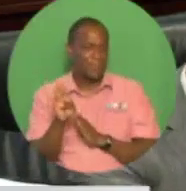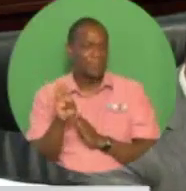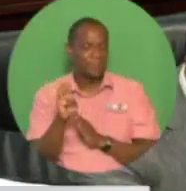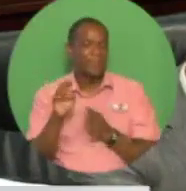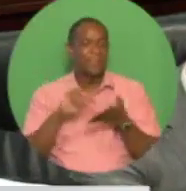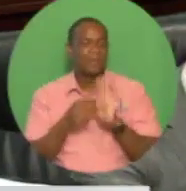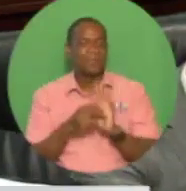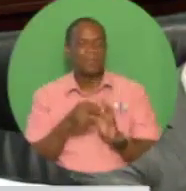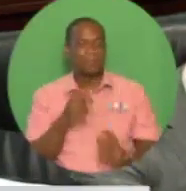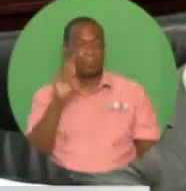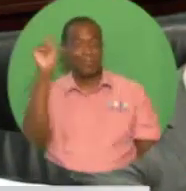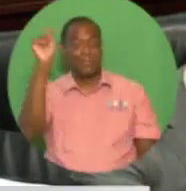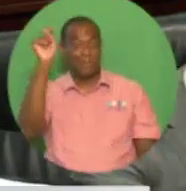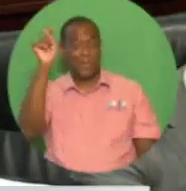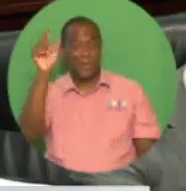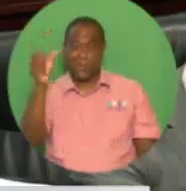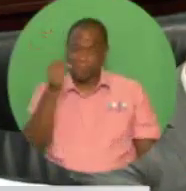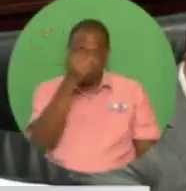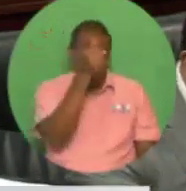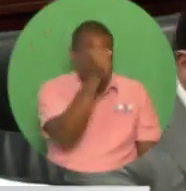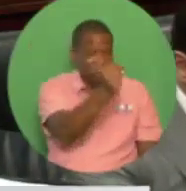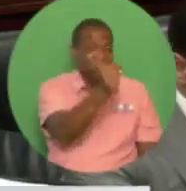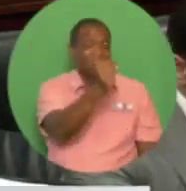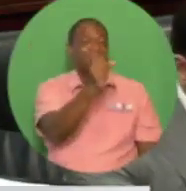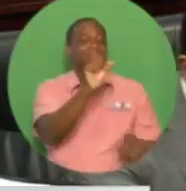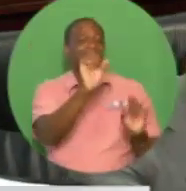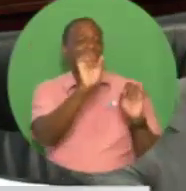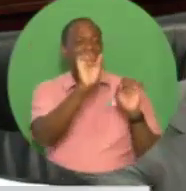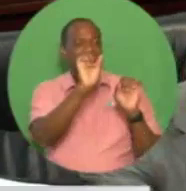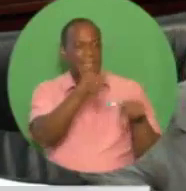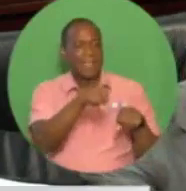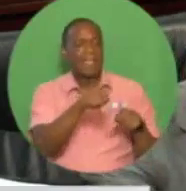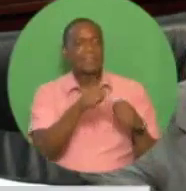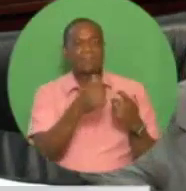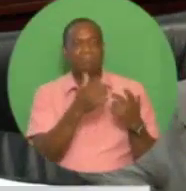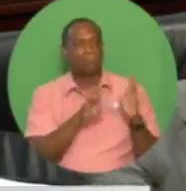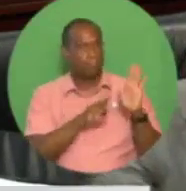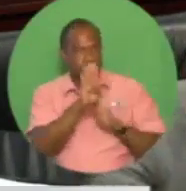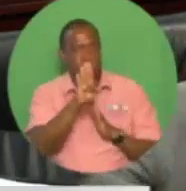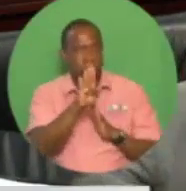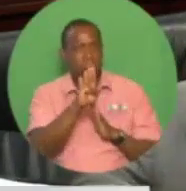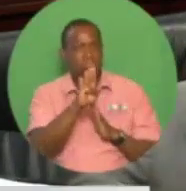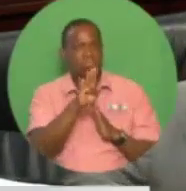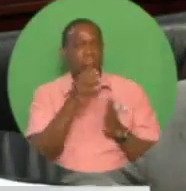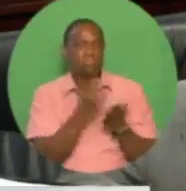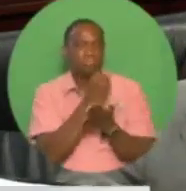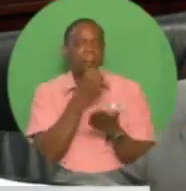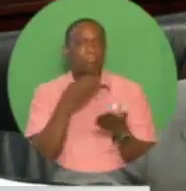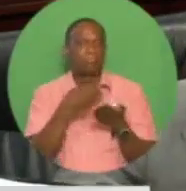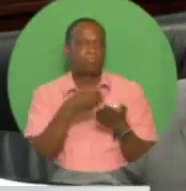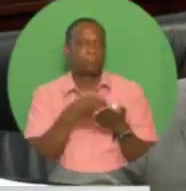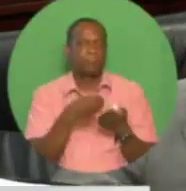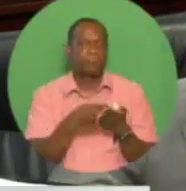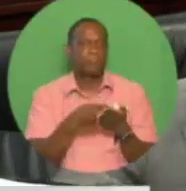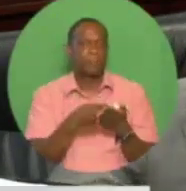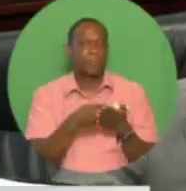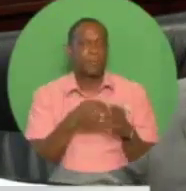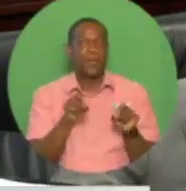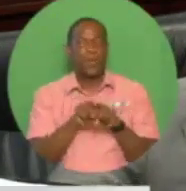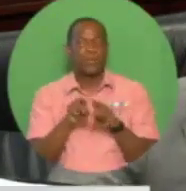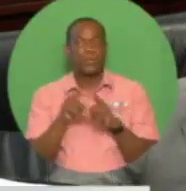very competitive tourism market. In tandem with a new airport terminal, increased airlift will allow Tobago